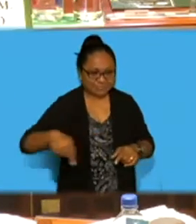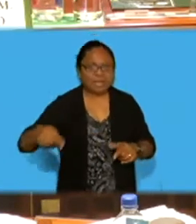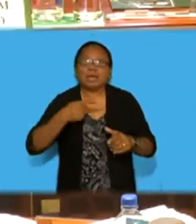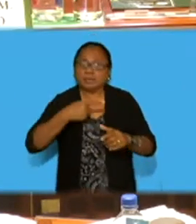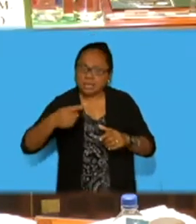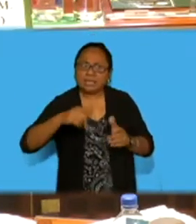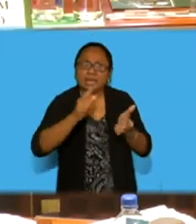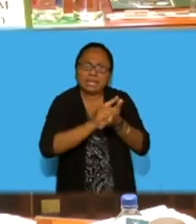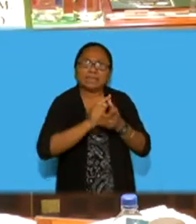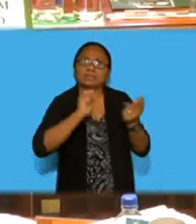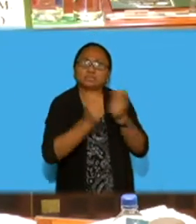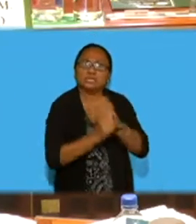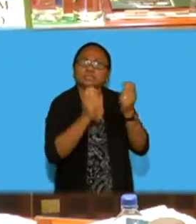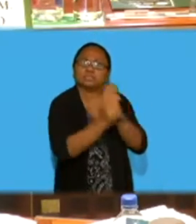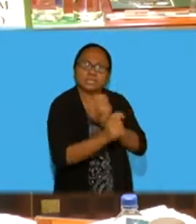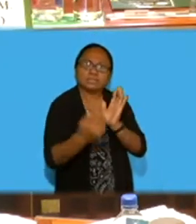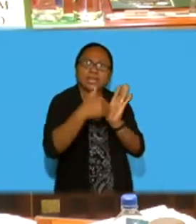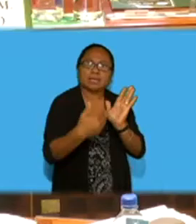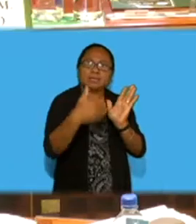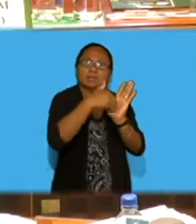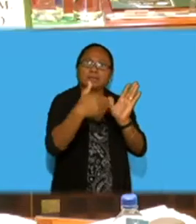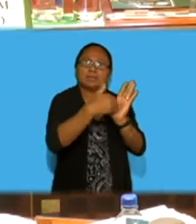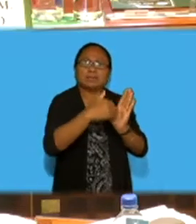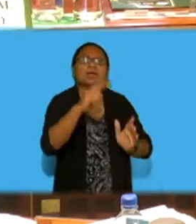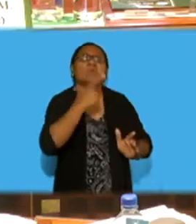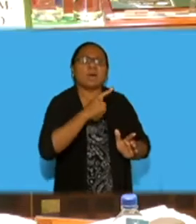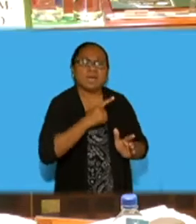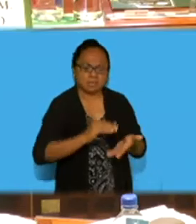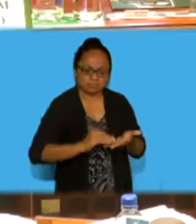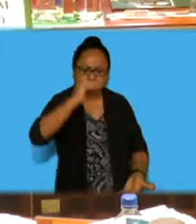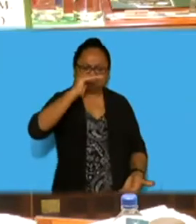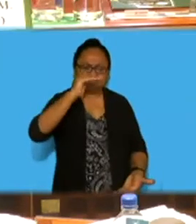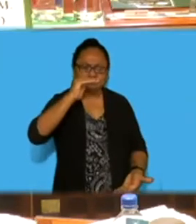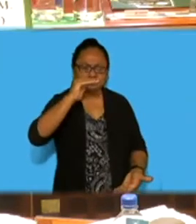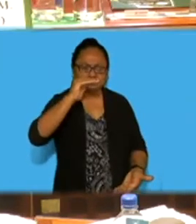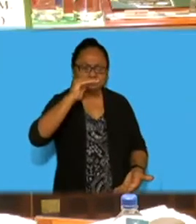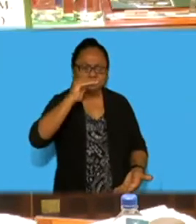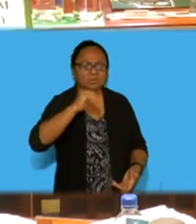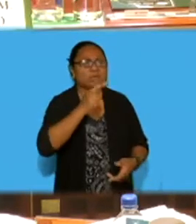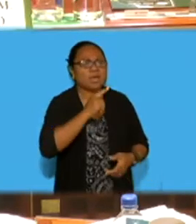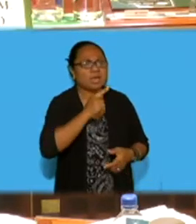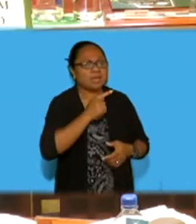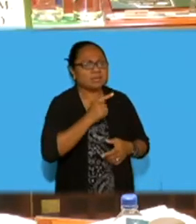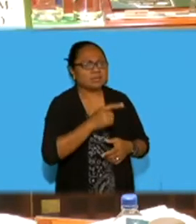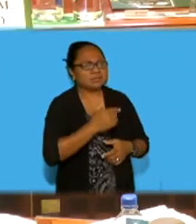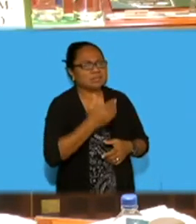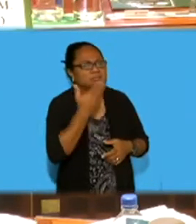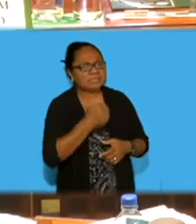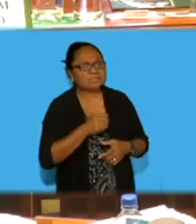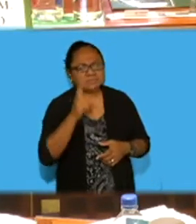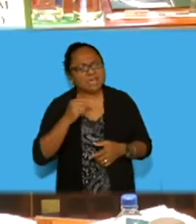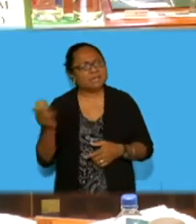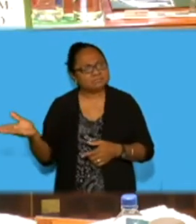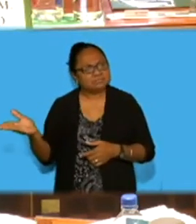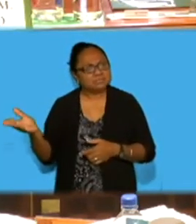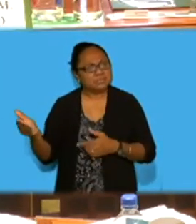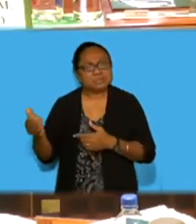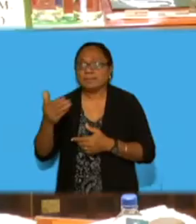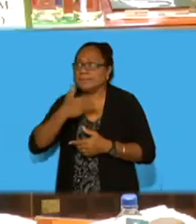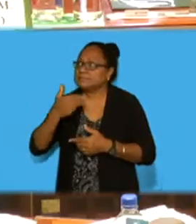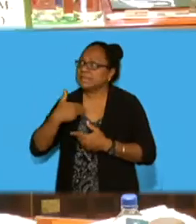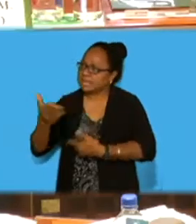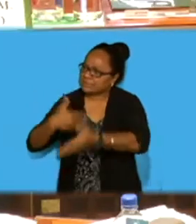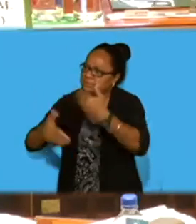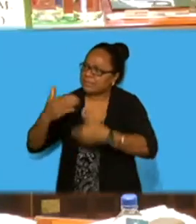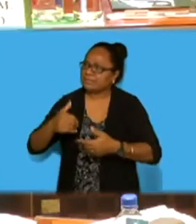came in. Why is there a substantial variation? Wasn't there a can the minister tell this house whether there was a cost